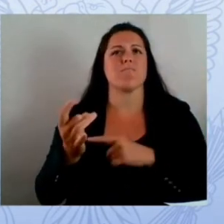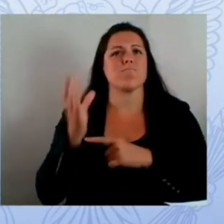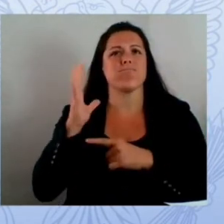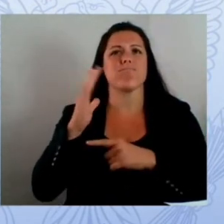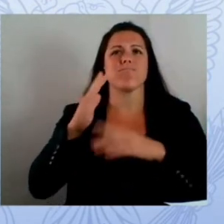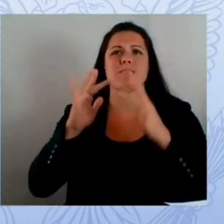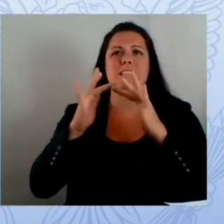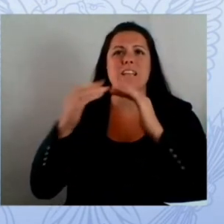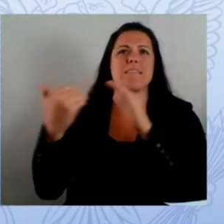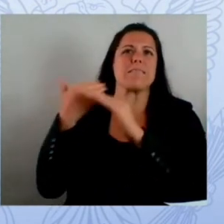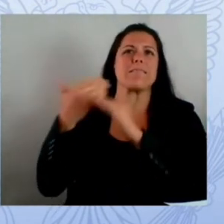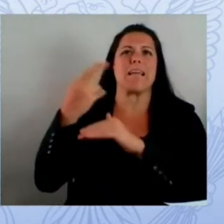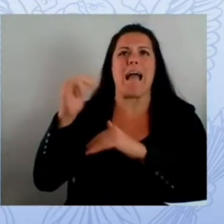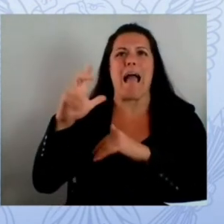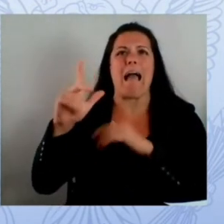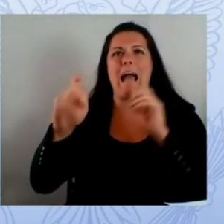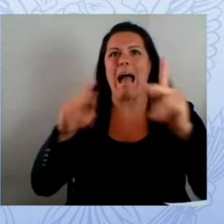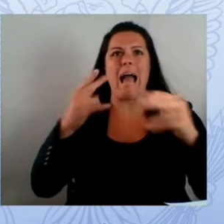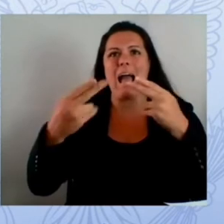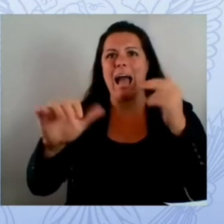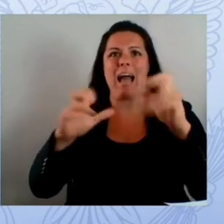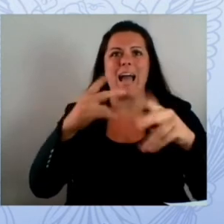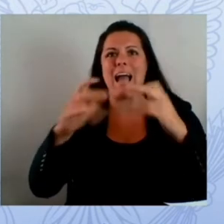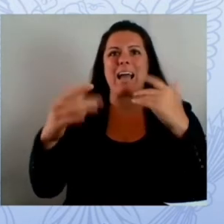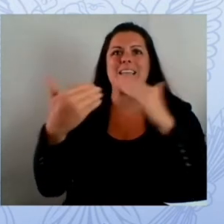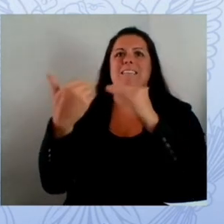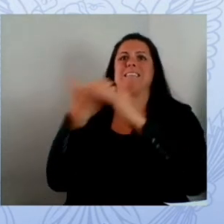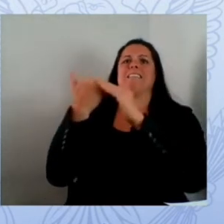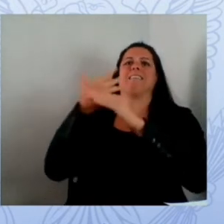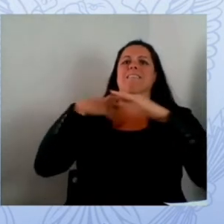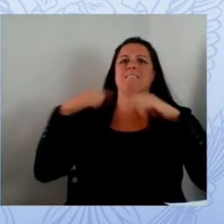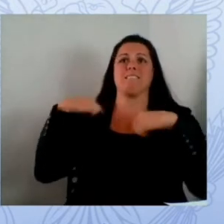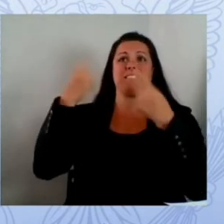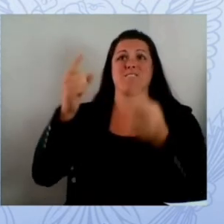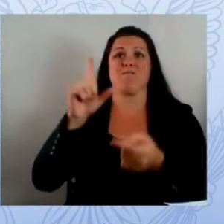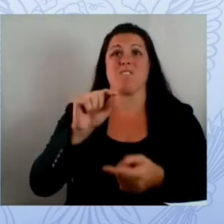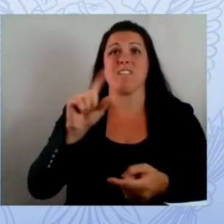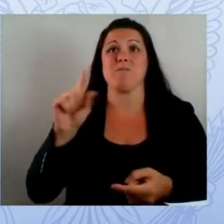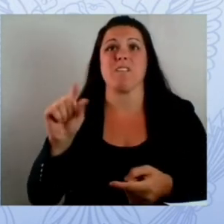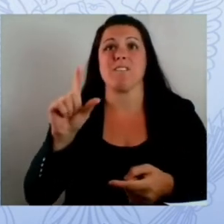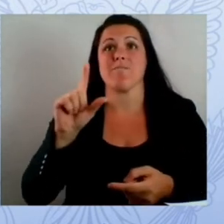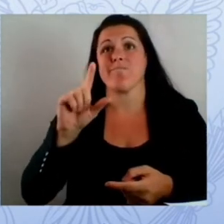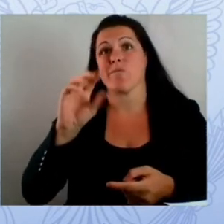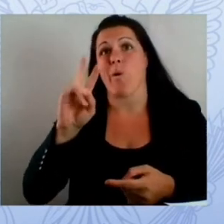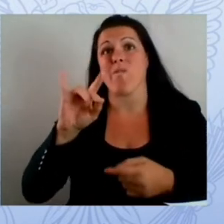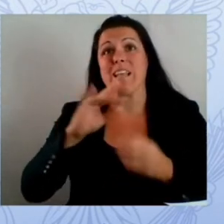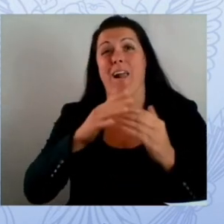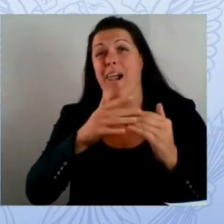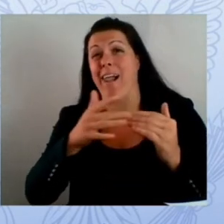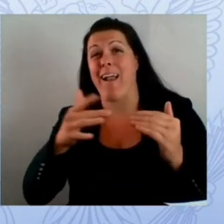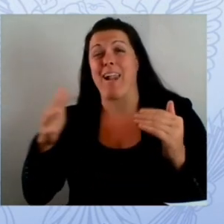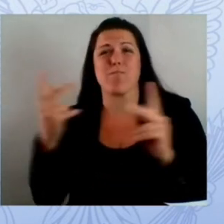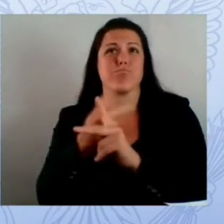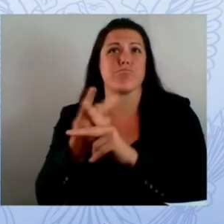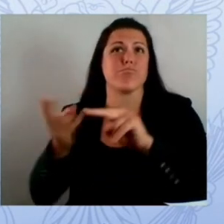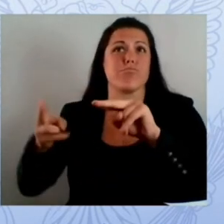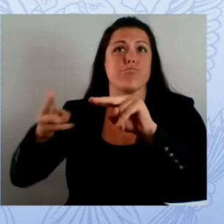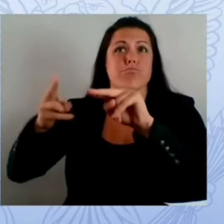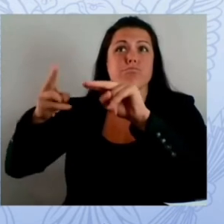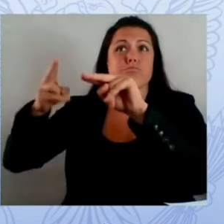we've experienced 36 cyber incidents in our state that required some type of instant response